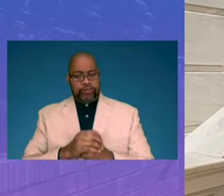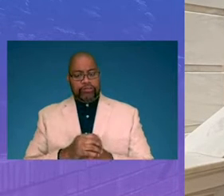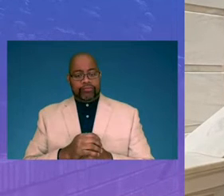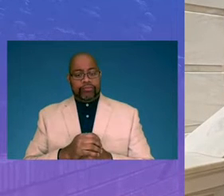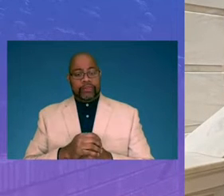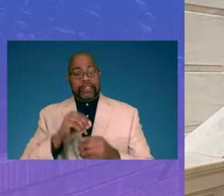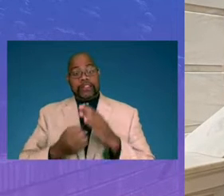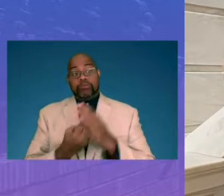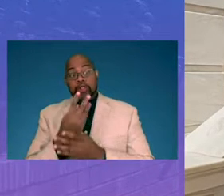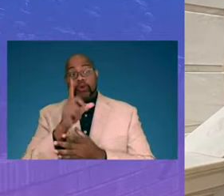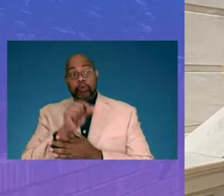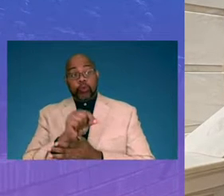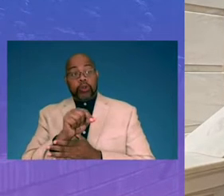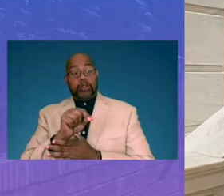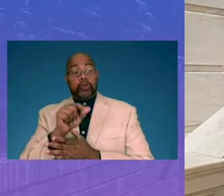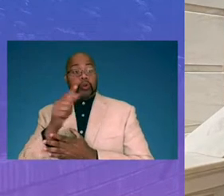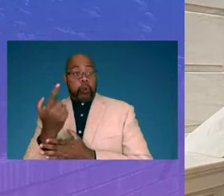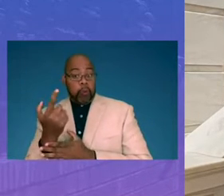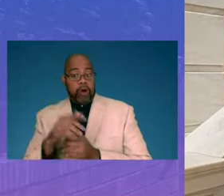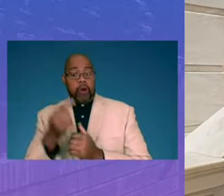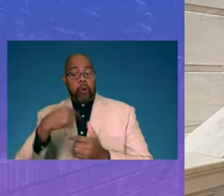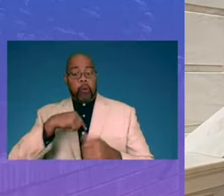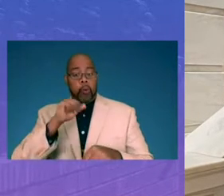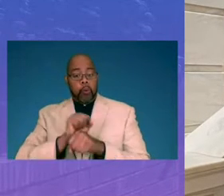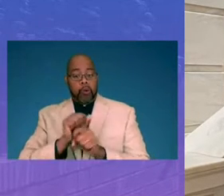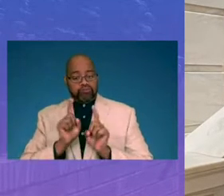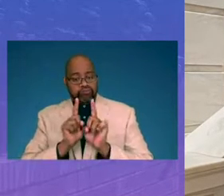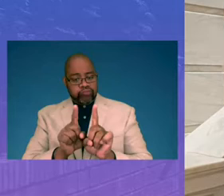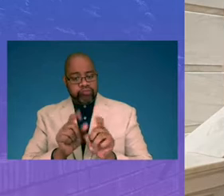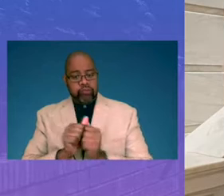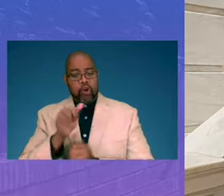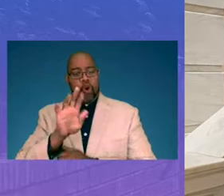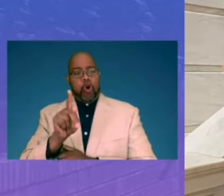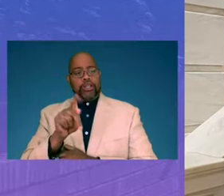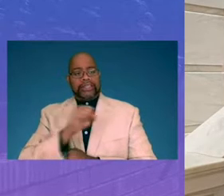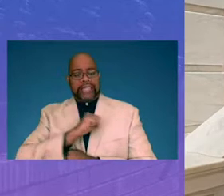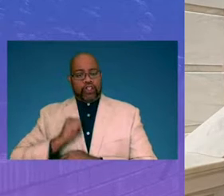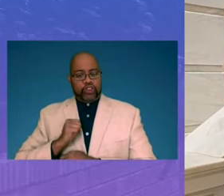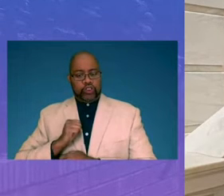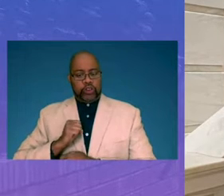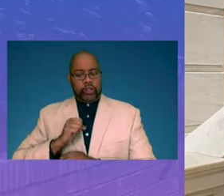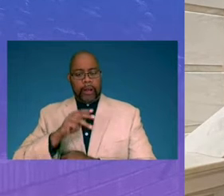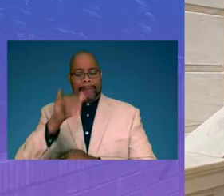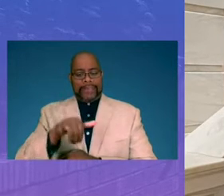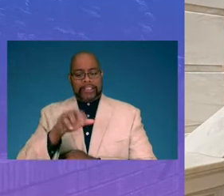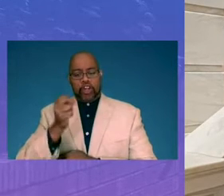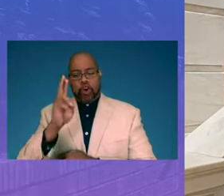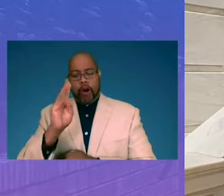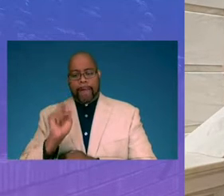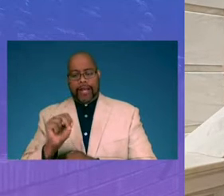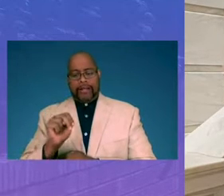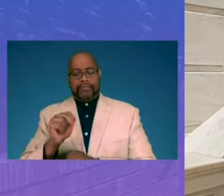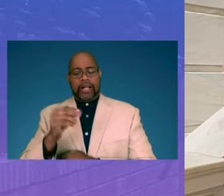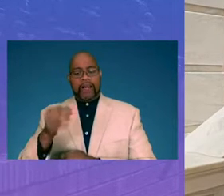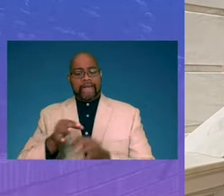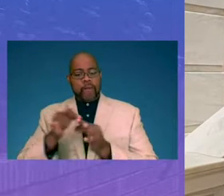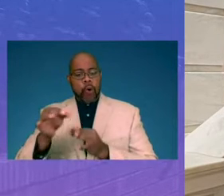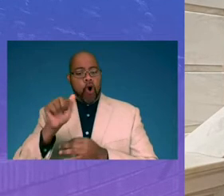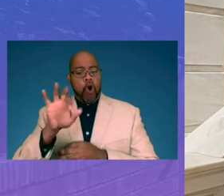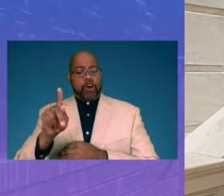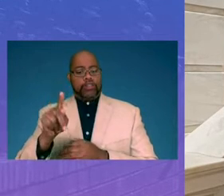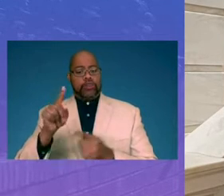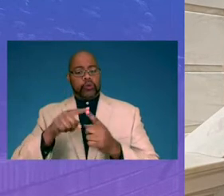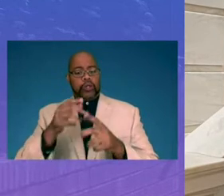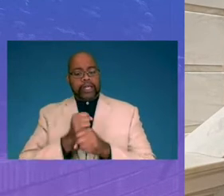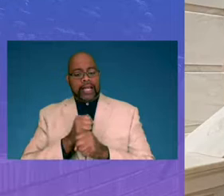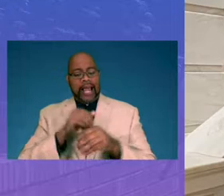in the spring of 2021, we worked alongside Arkansas Senator Missy Urban and Forward Arkansas to get